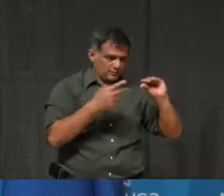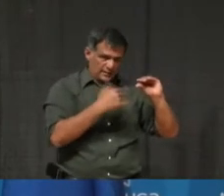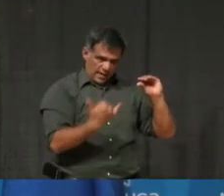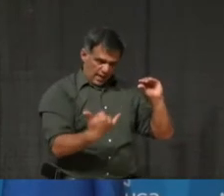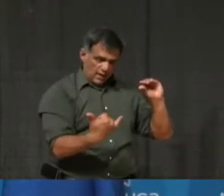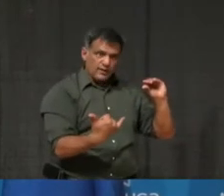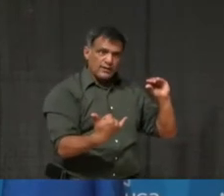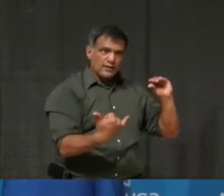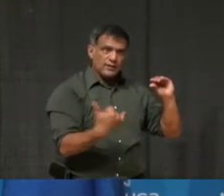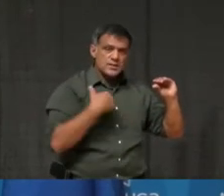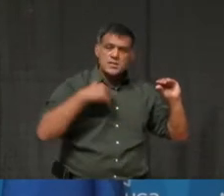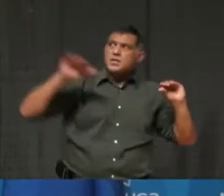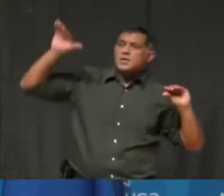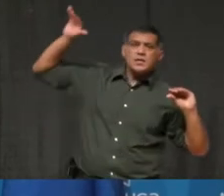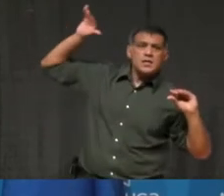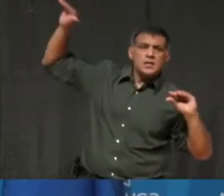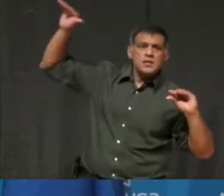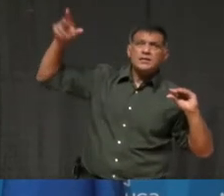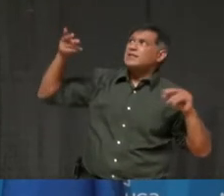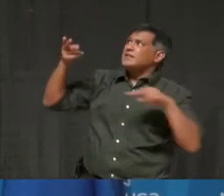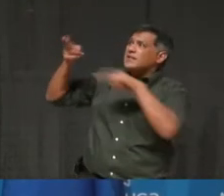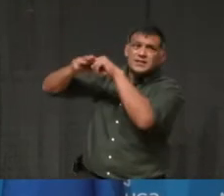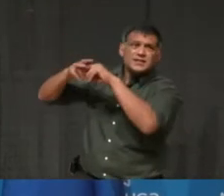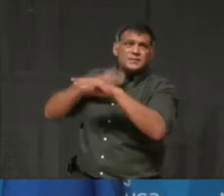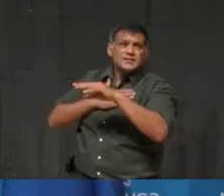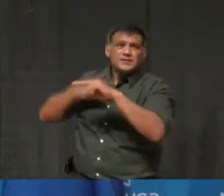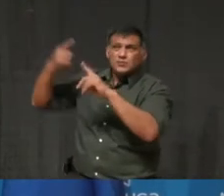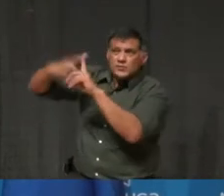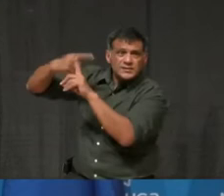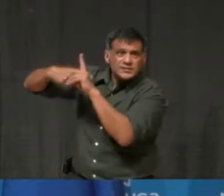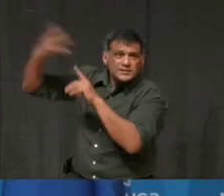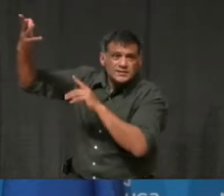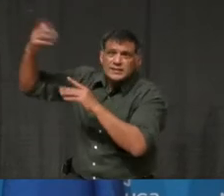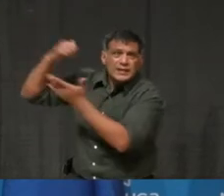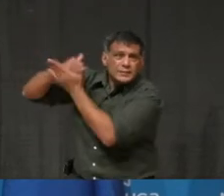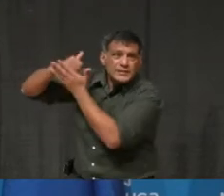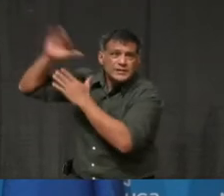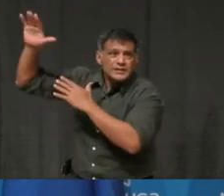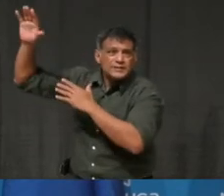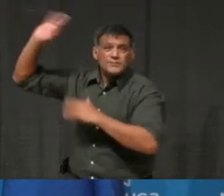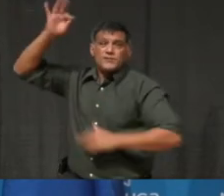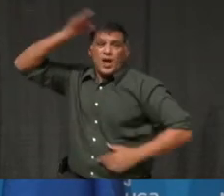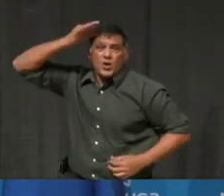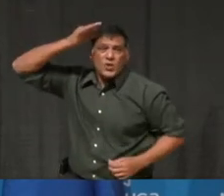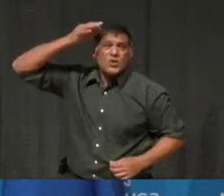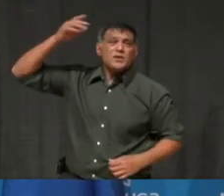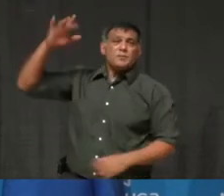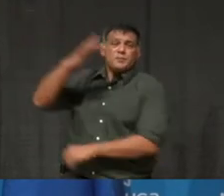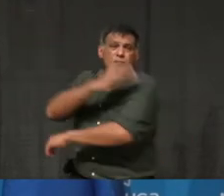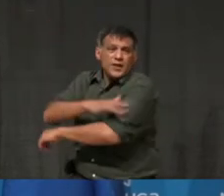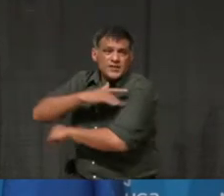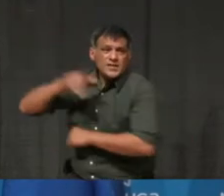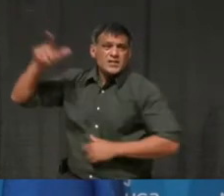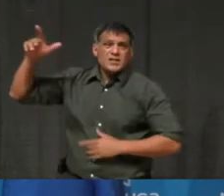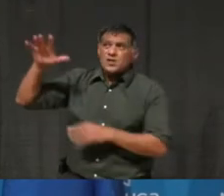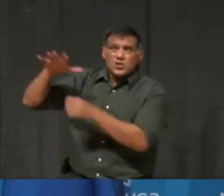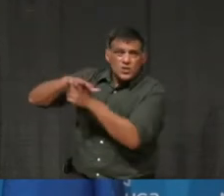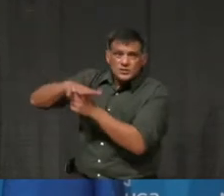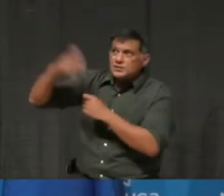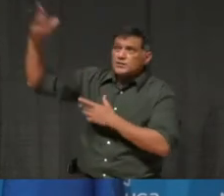subsidy, sorry. And we want both the provincial and federal government to add into that pot so that we can get by.